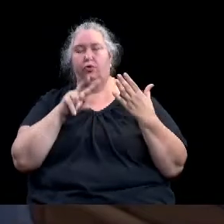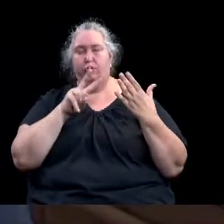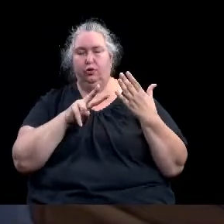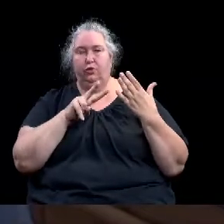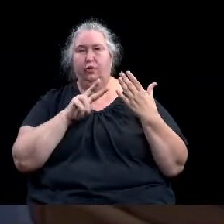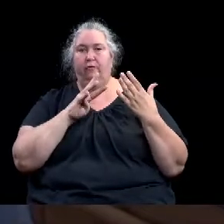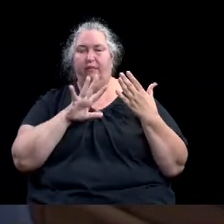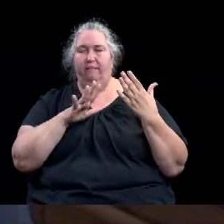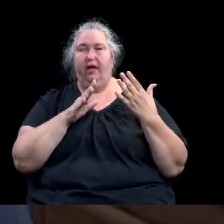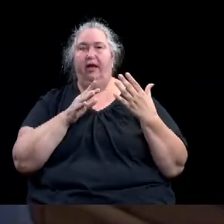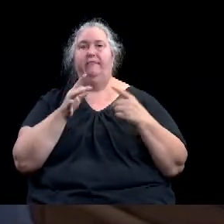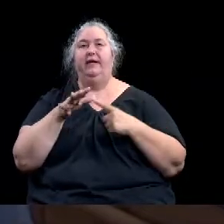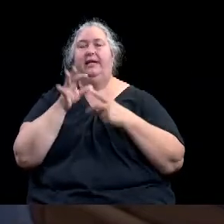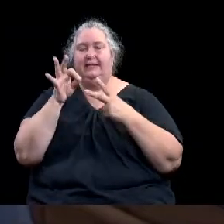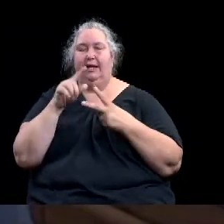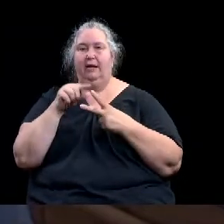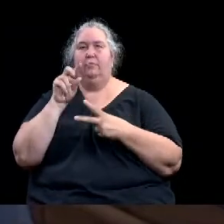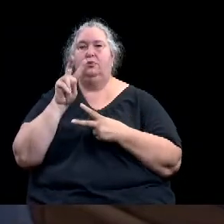session.